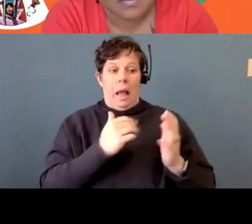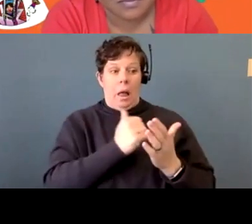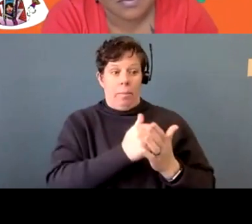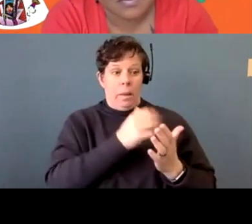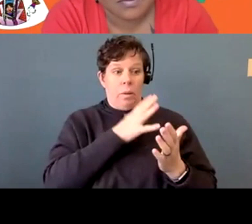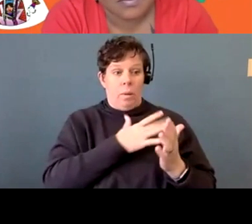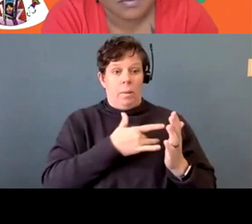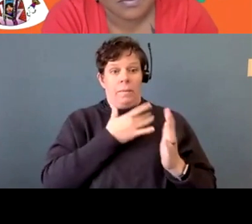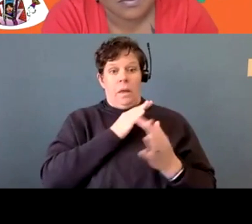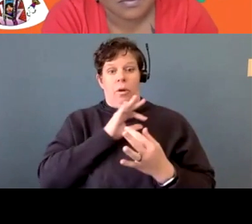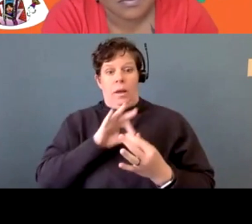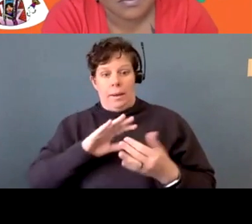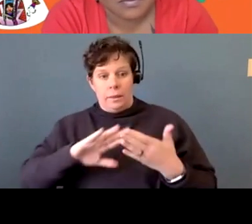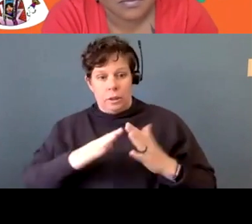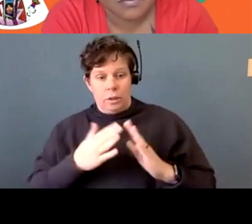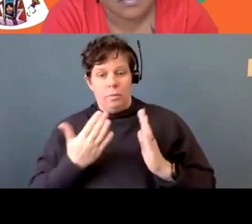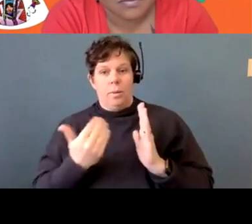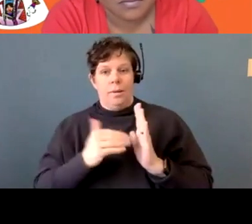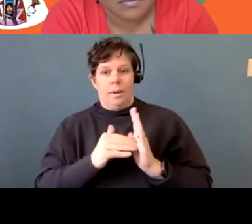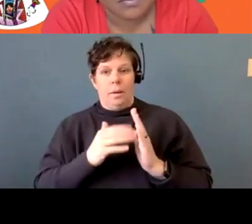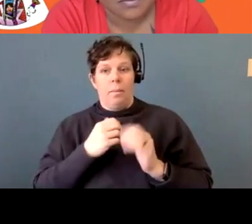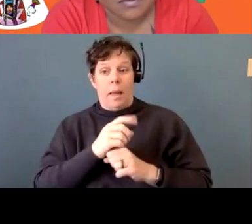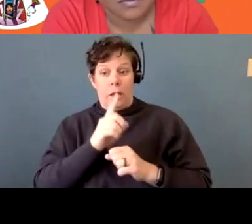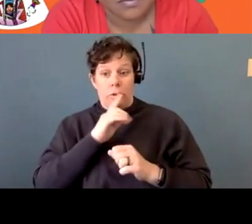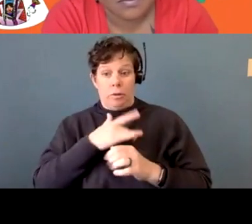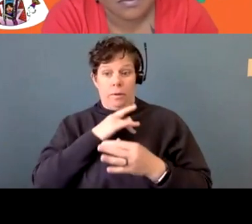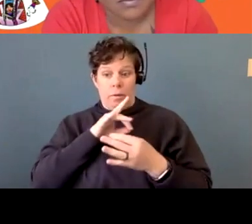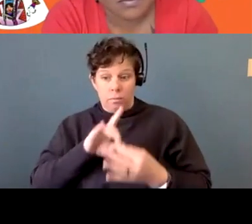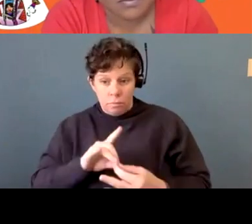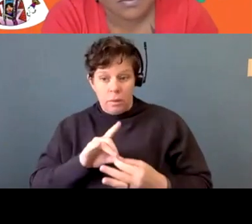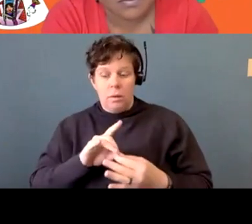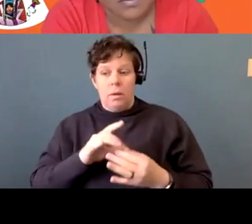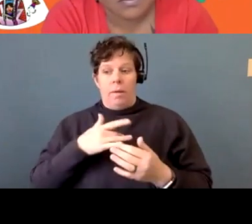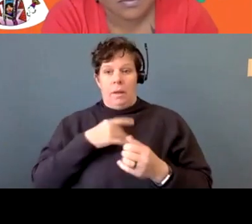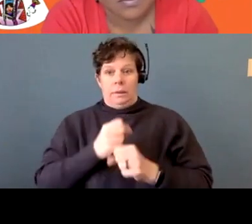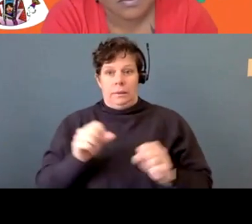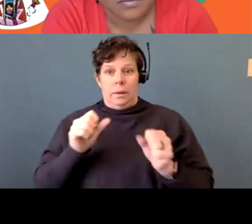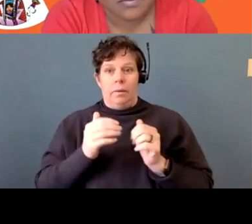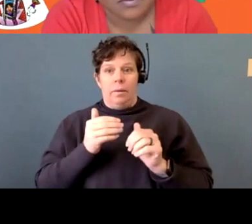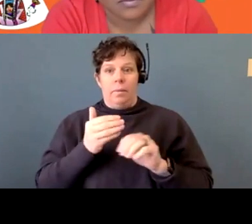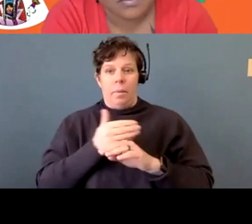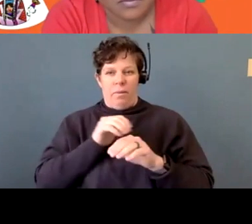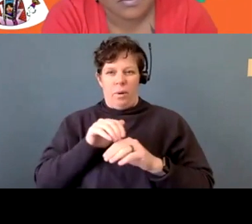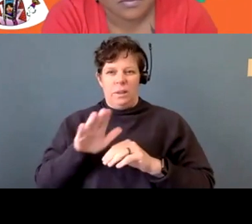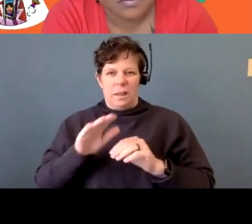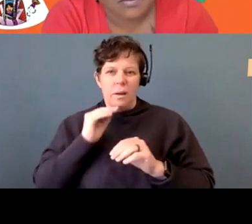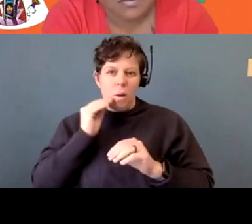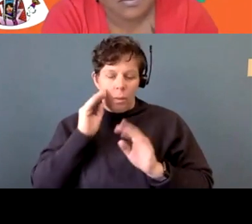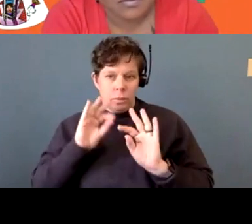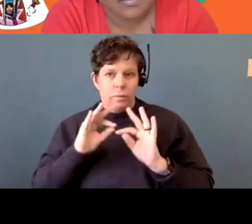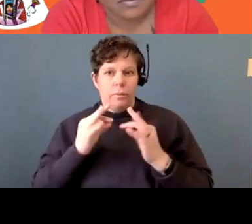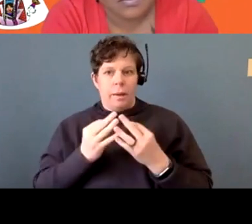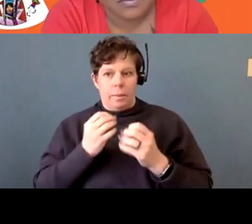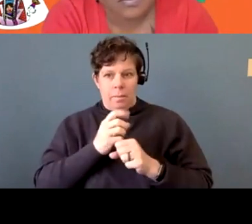important. And we make sure that that happens before we, you know, send them to their family members or their loved